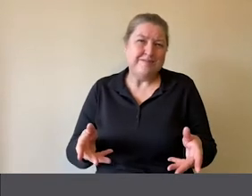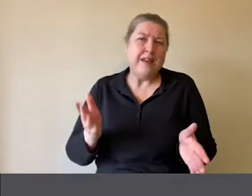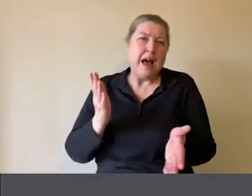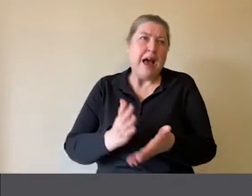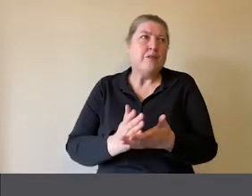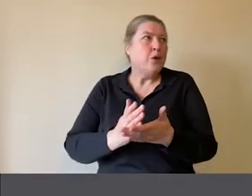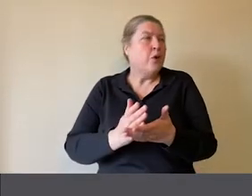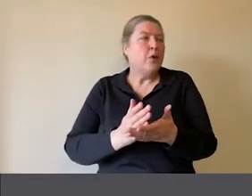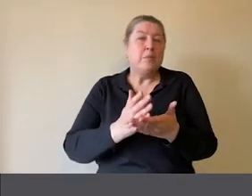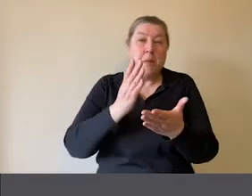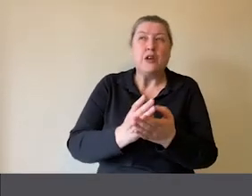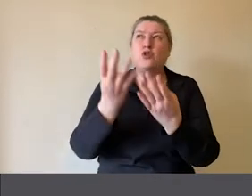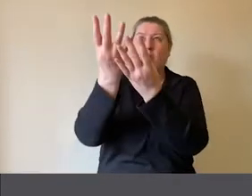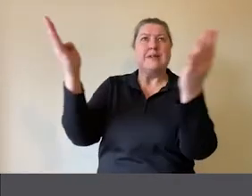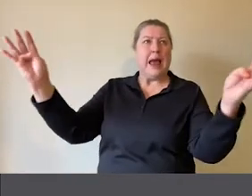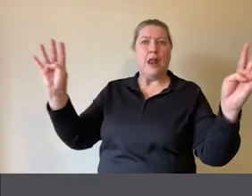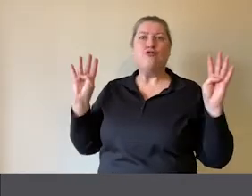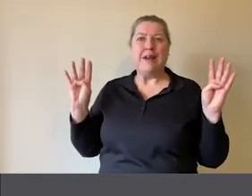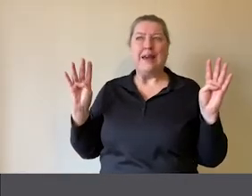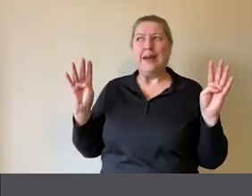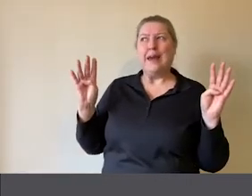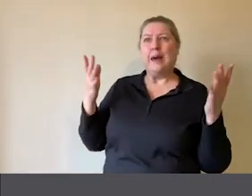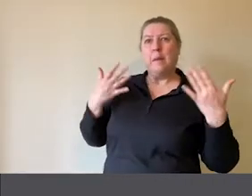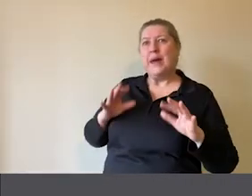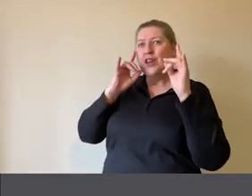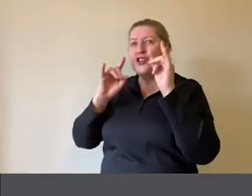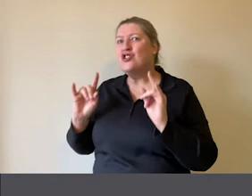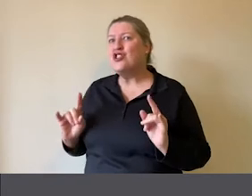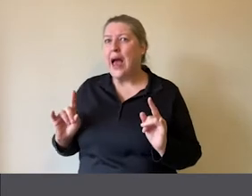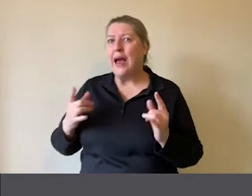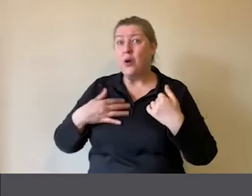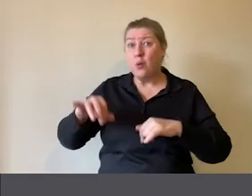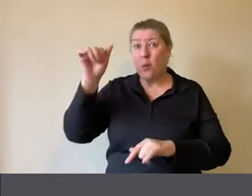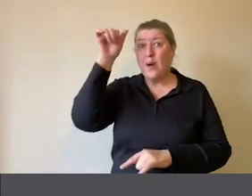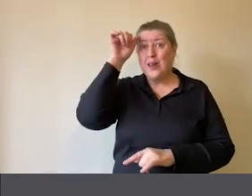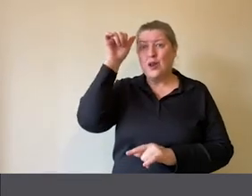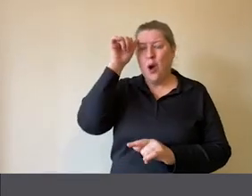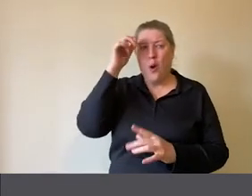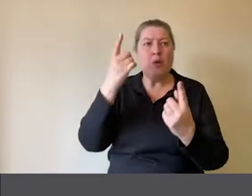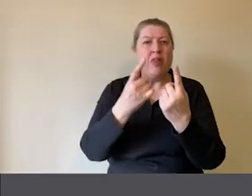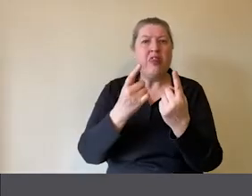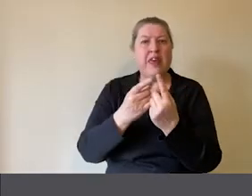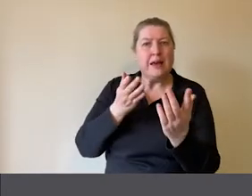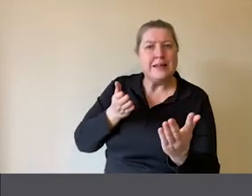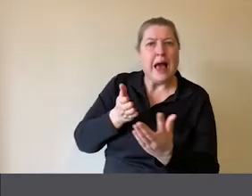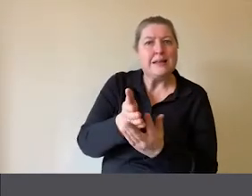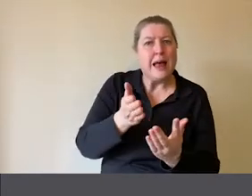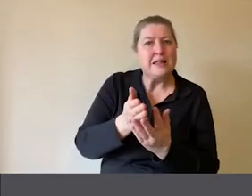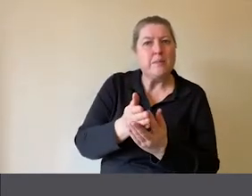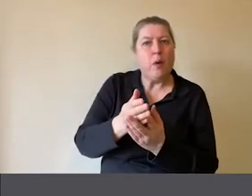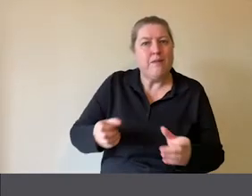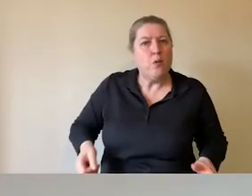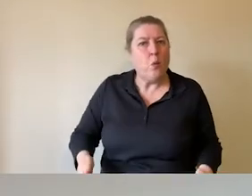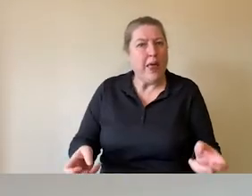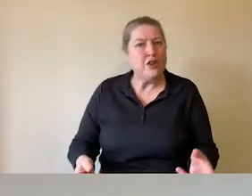galleries we use, we've checked, so that we know the objects are accessible at their level. So